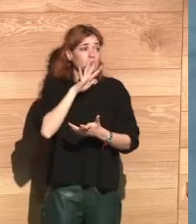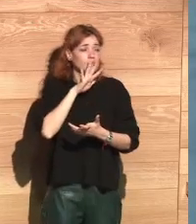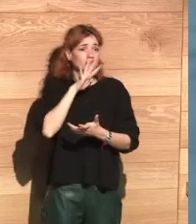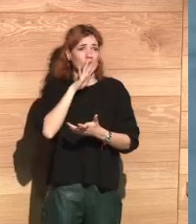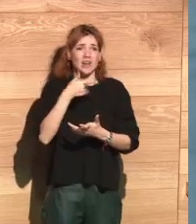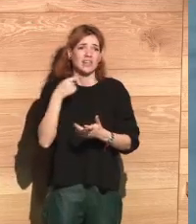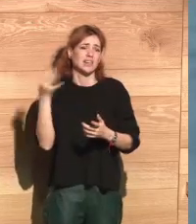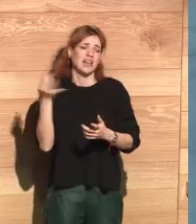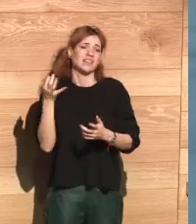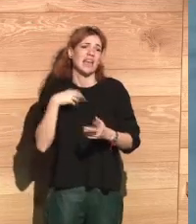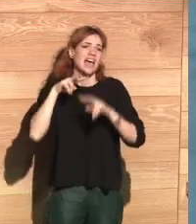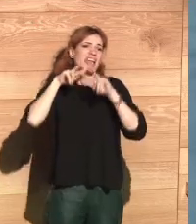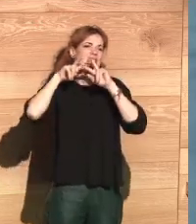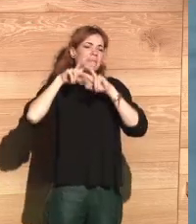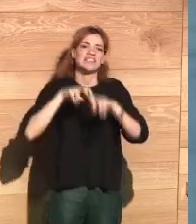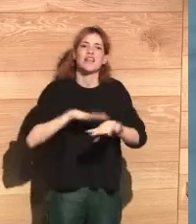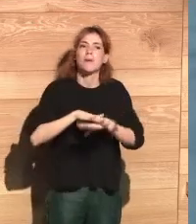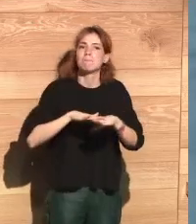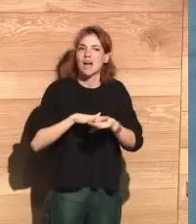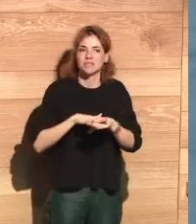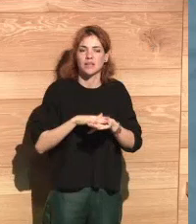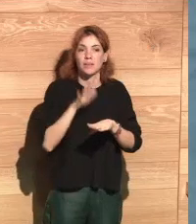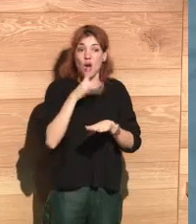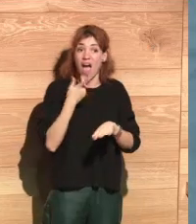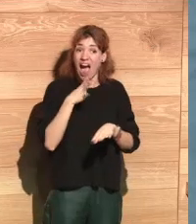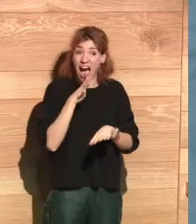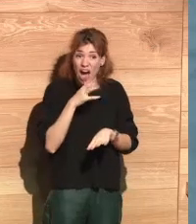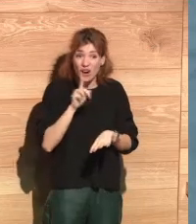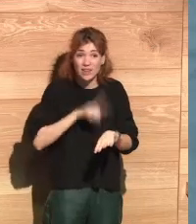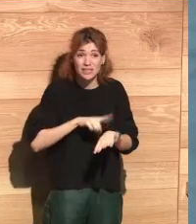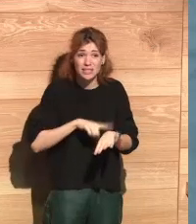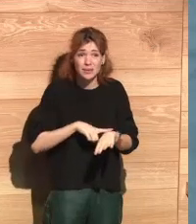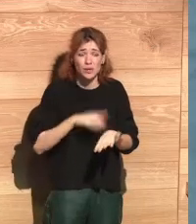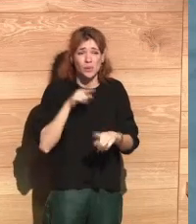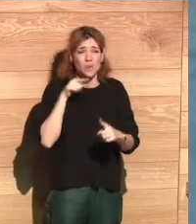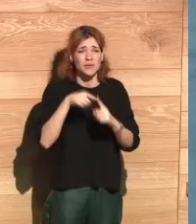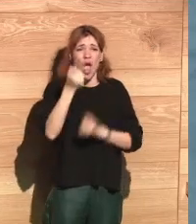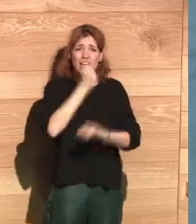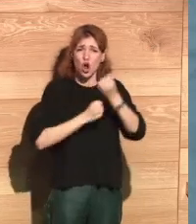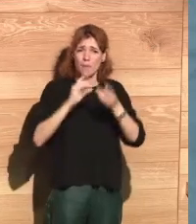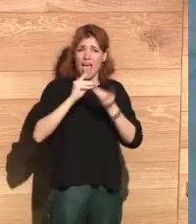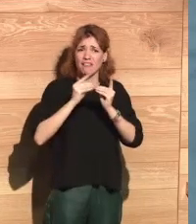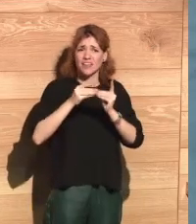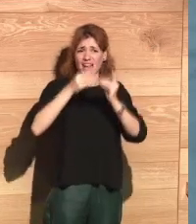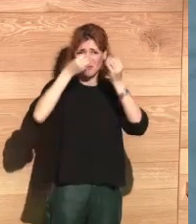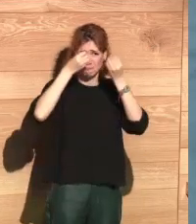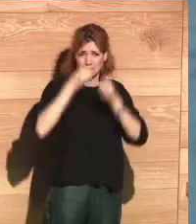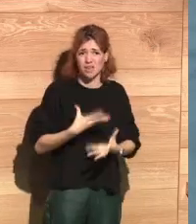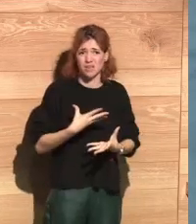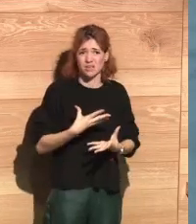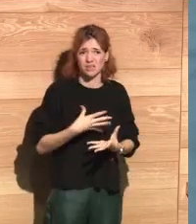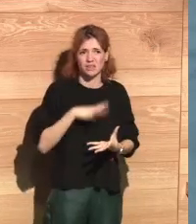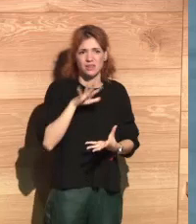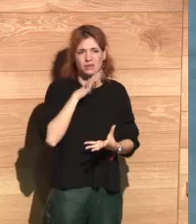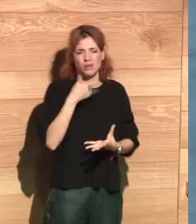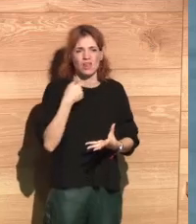the theoretical time is a constant time. But now we need to ground this to land this so that